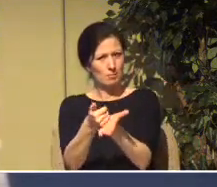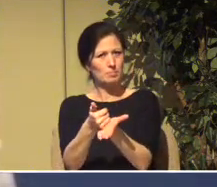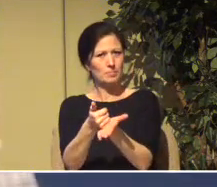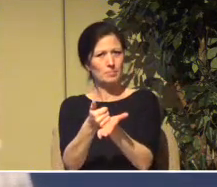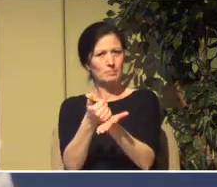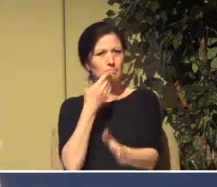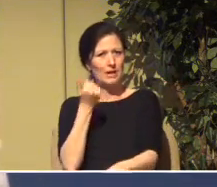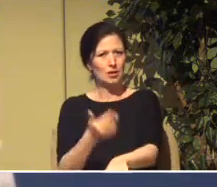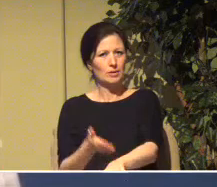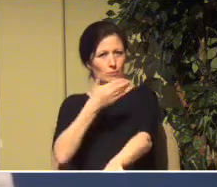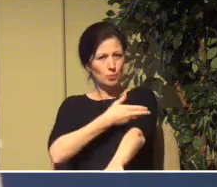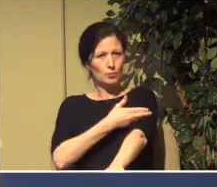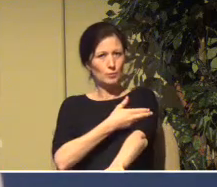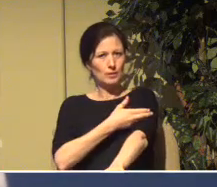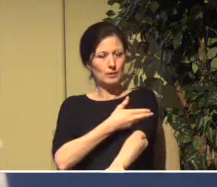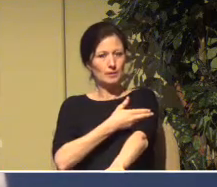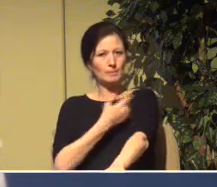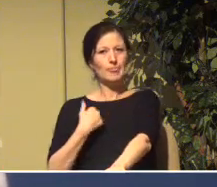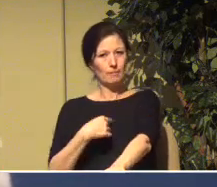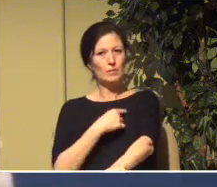We're working on some things.